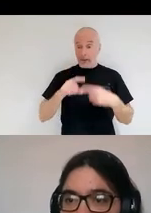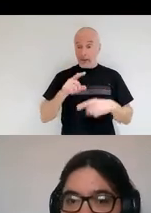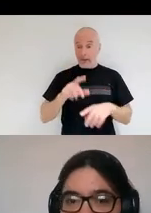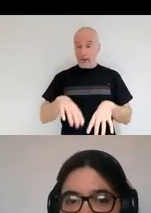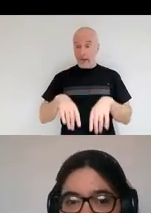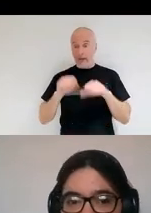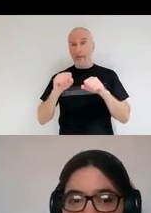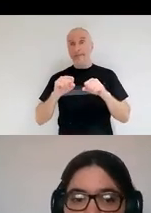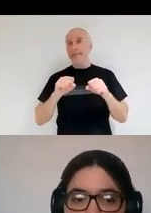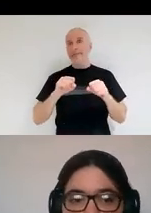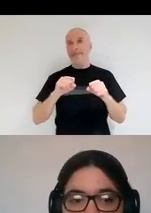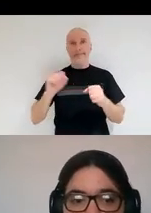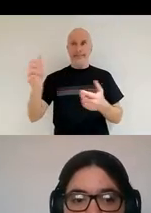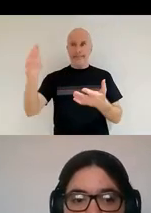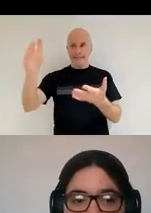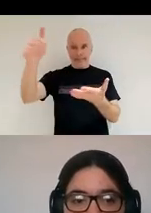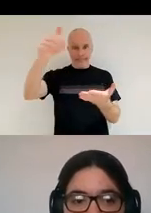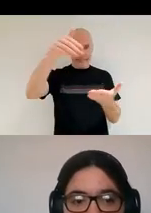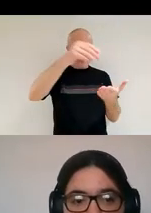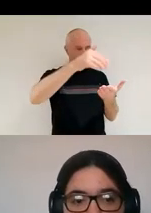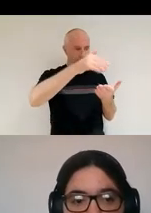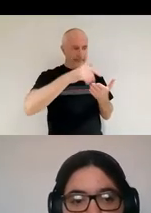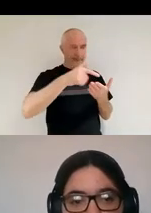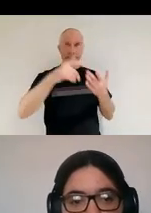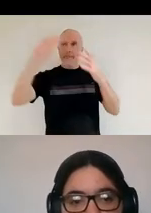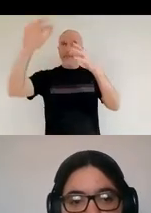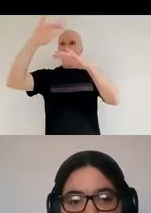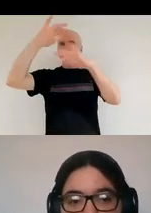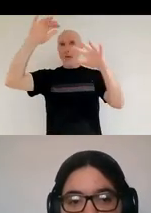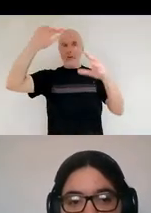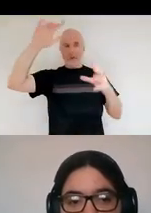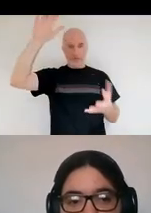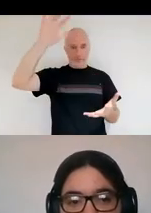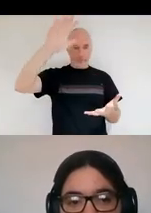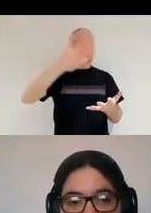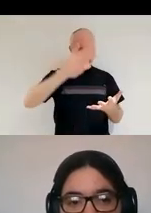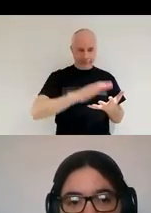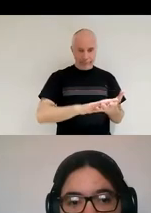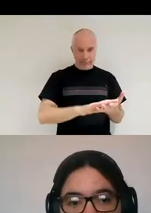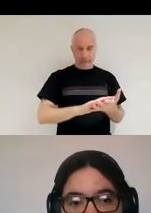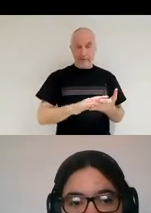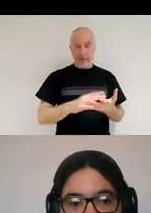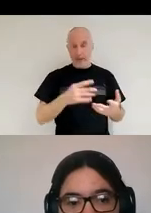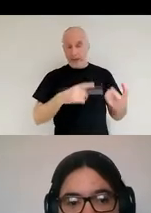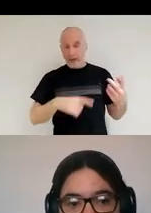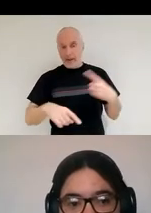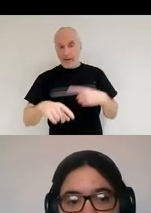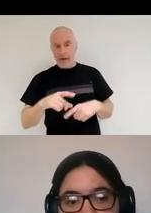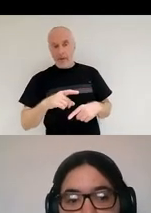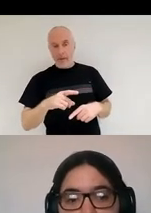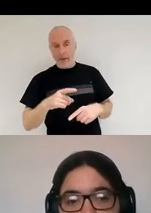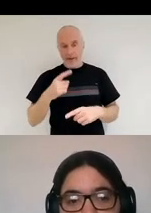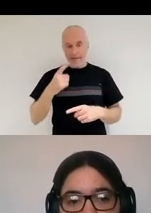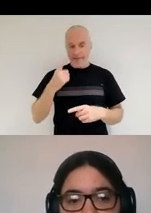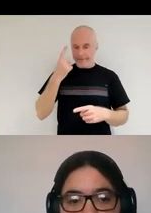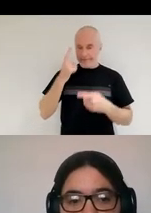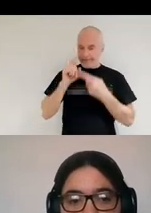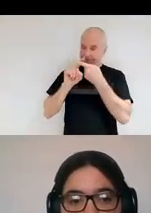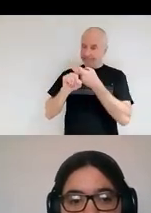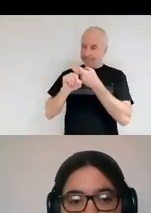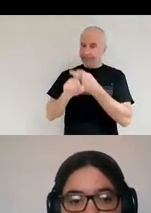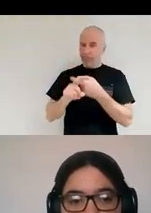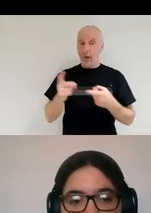space or from the outer layers of the atmosphere, what we had to rely on were those really obvious